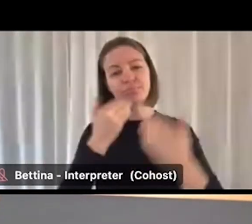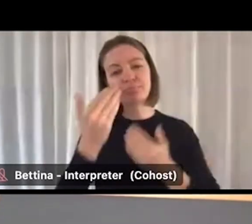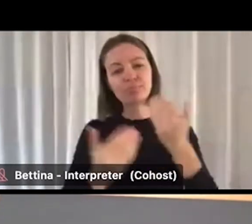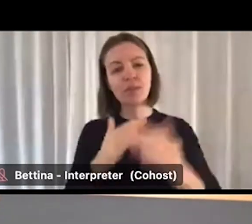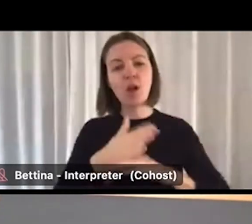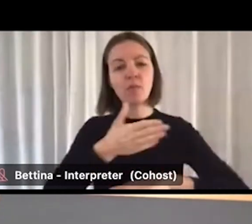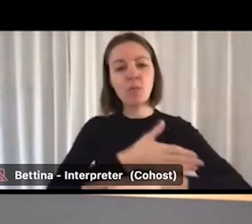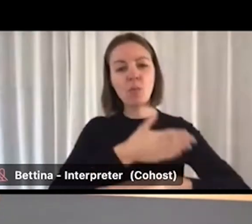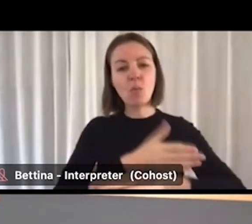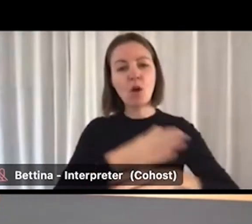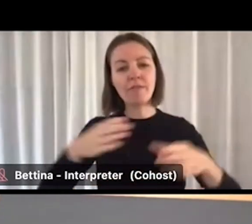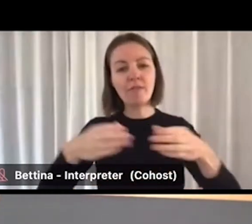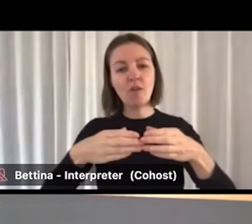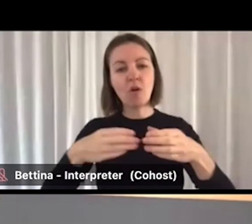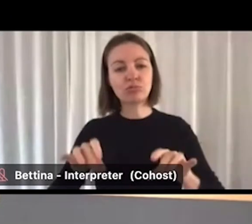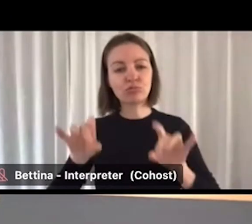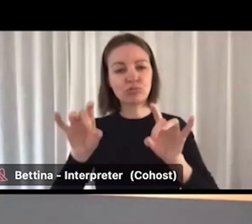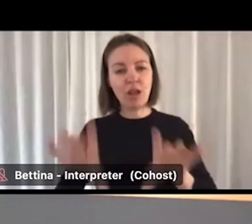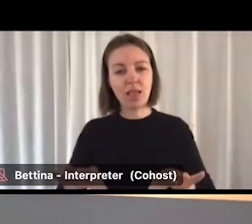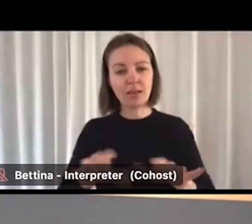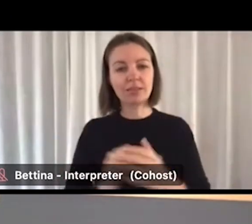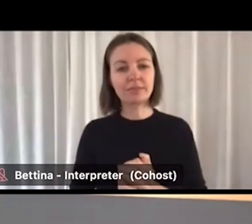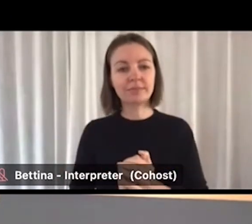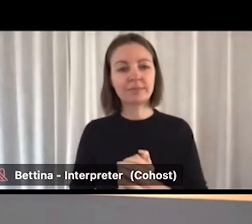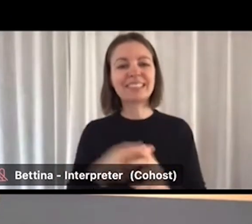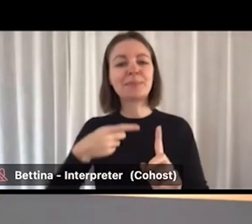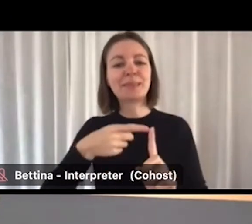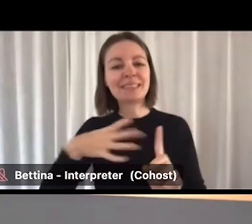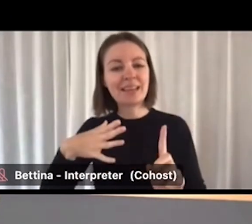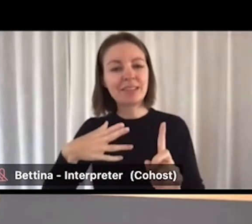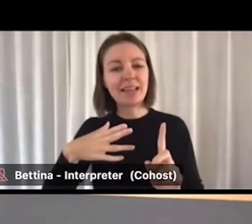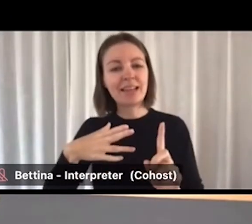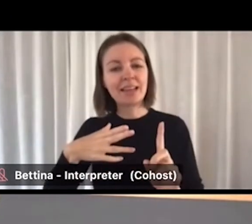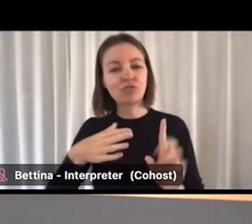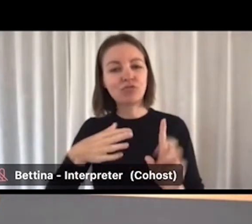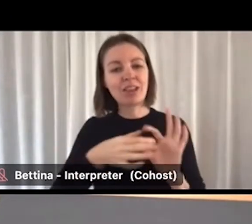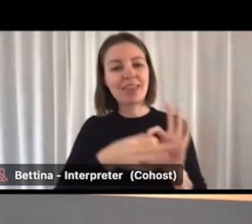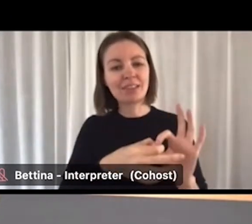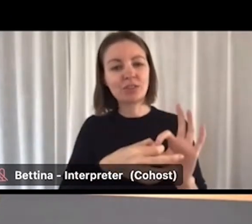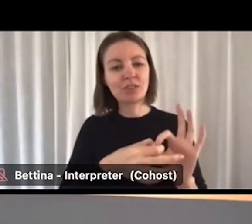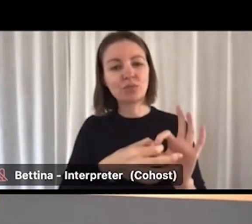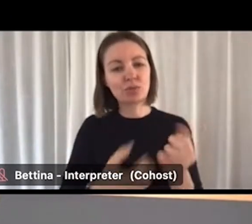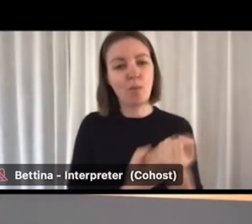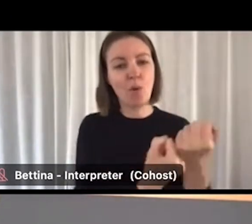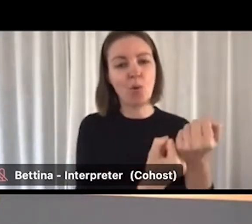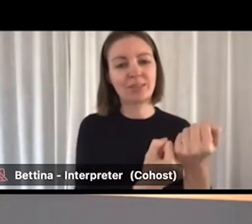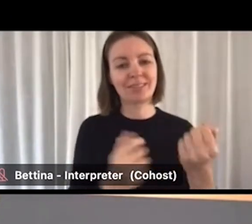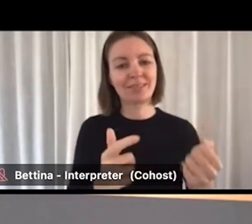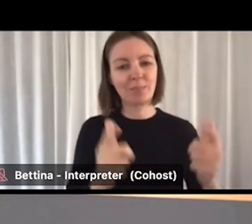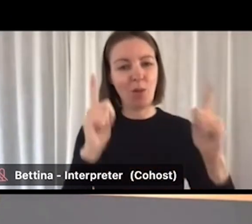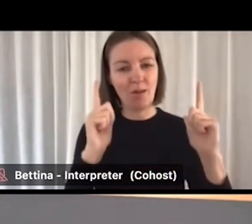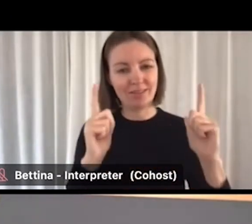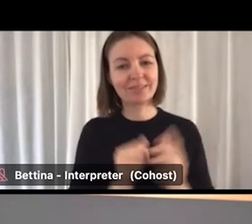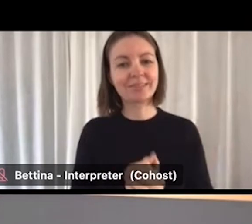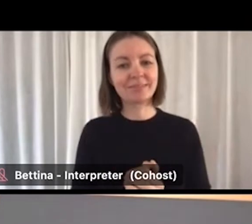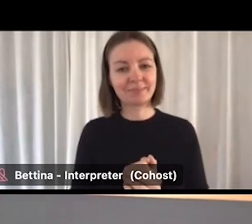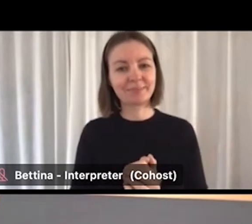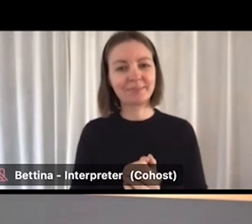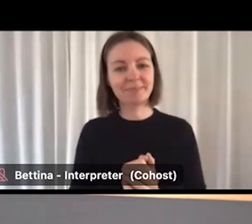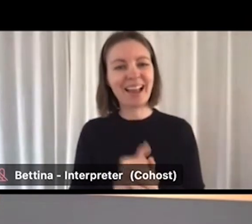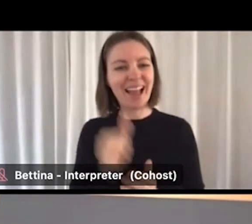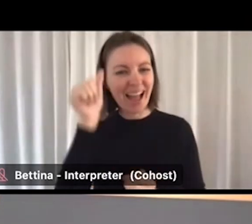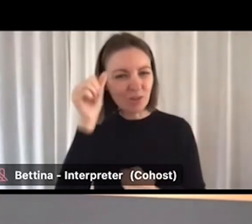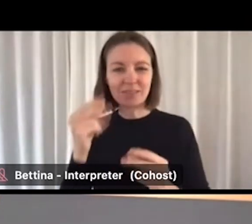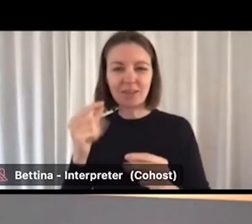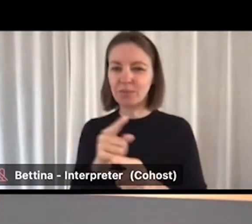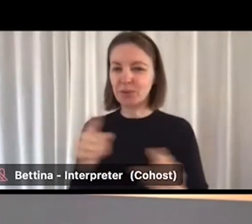of the Workforce Australia model, particularly as it relates to supporting employers with their workforce needs. I know that some of you have already been working